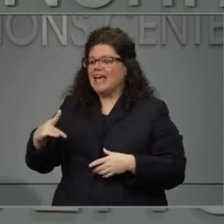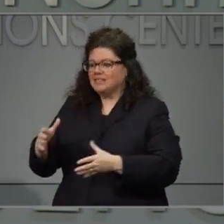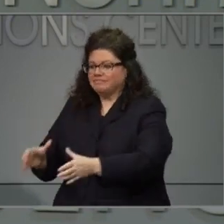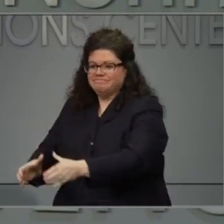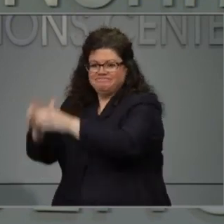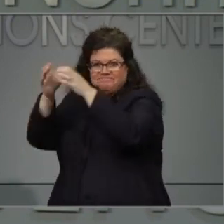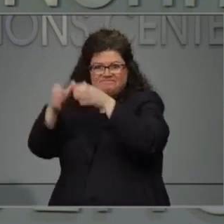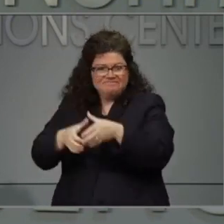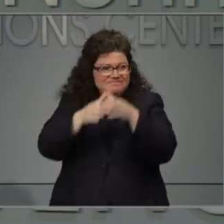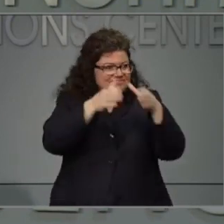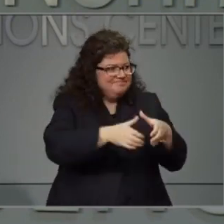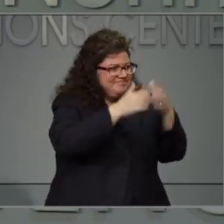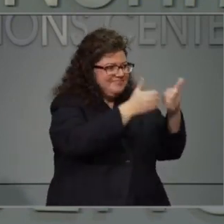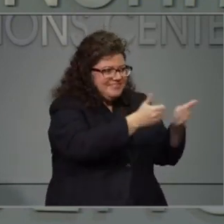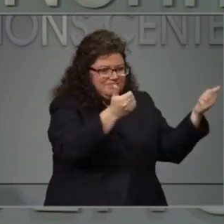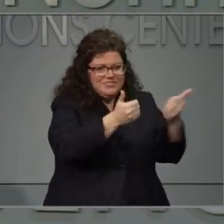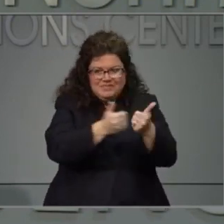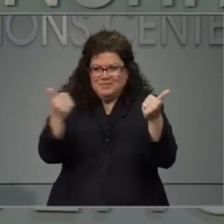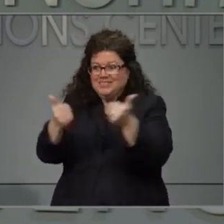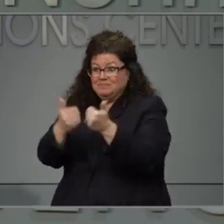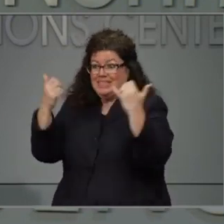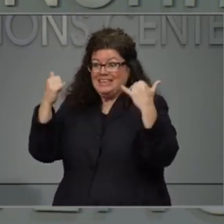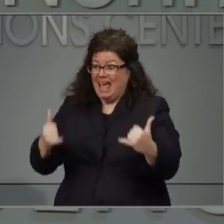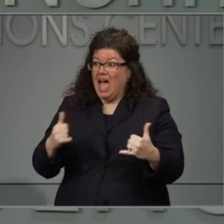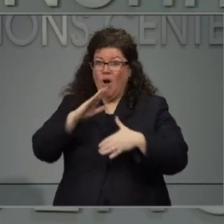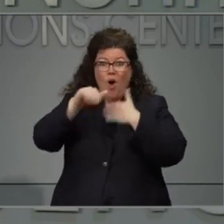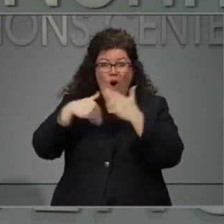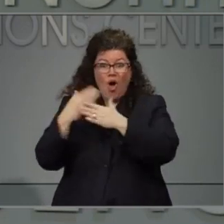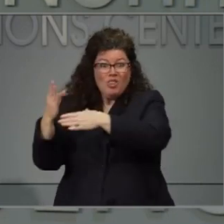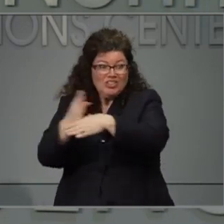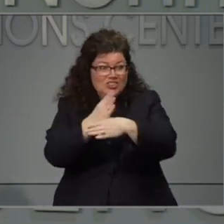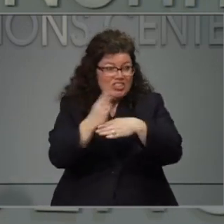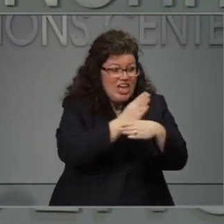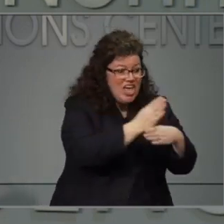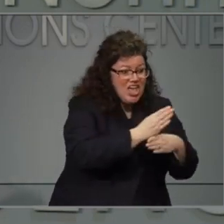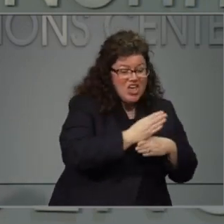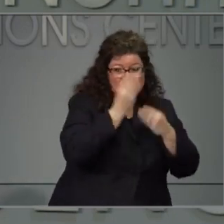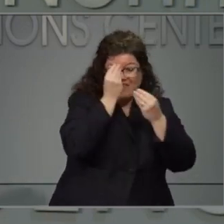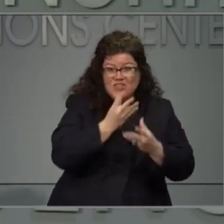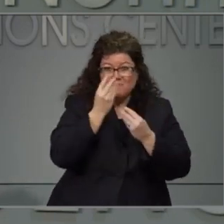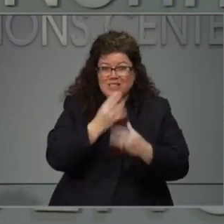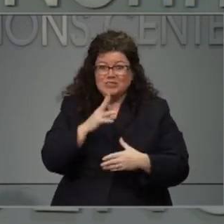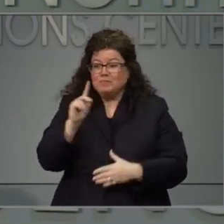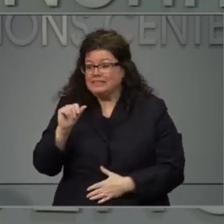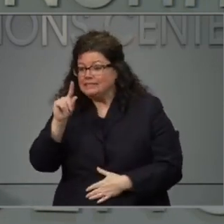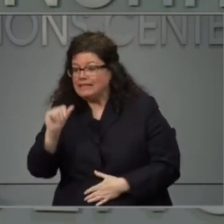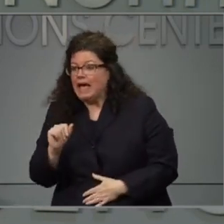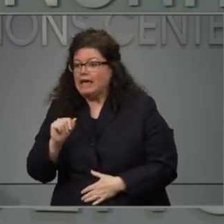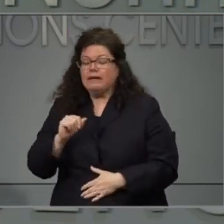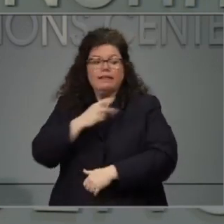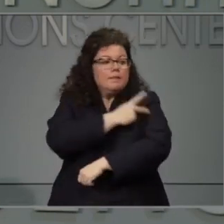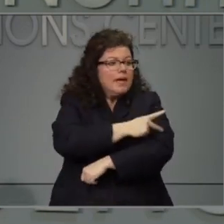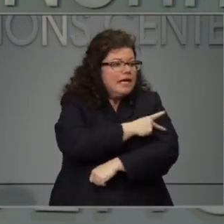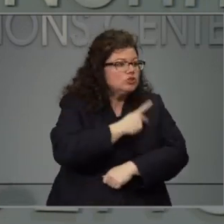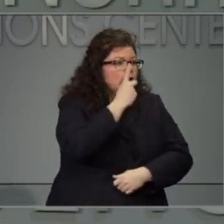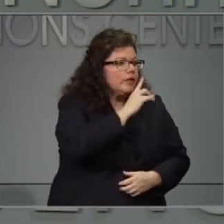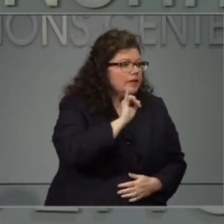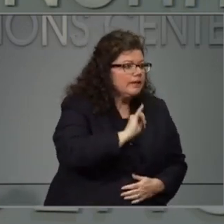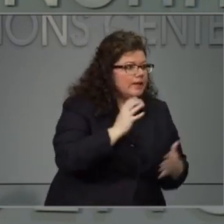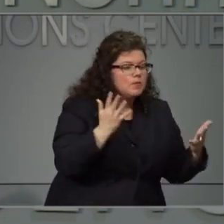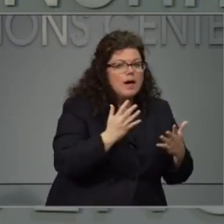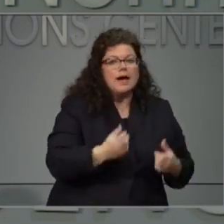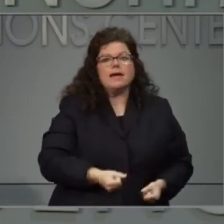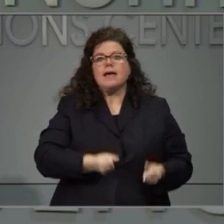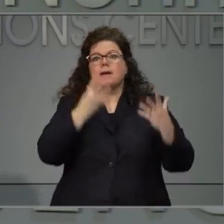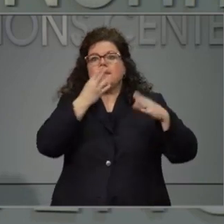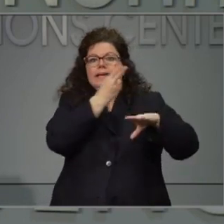kind of data that they're having to share with us now, like all of the data on the individual patients, like how